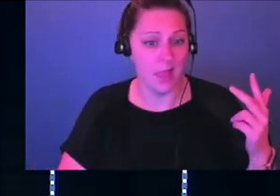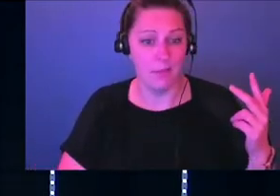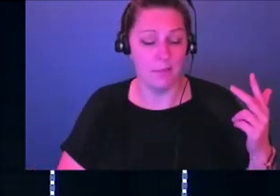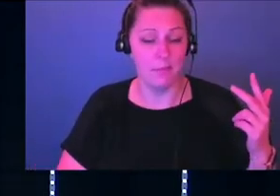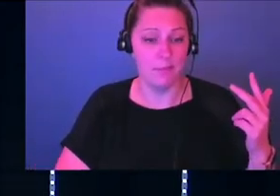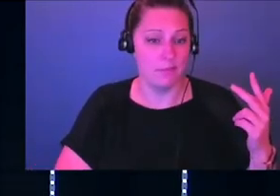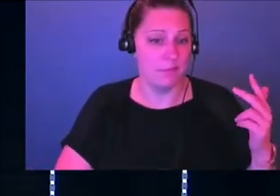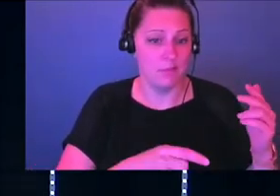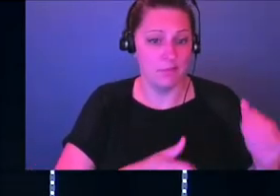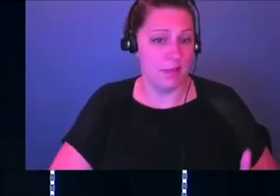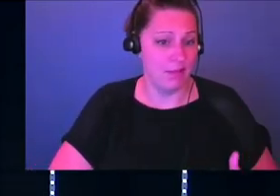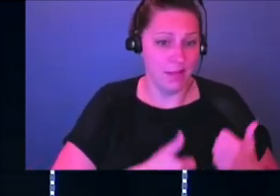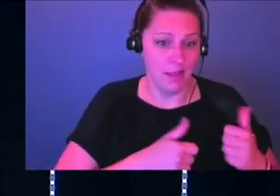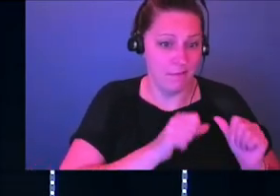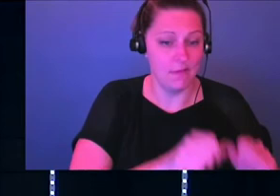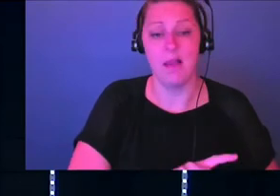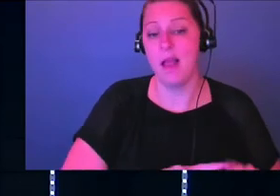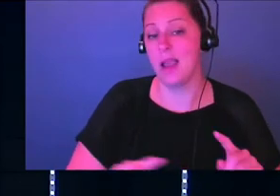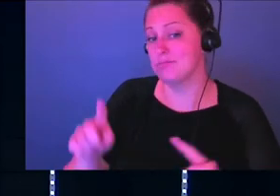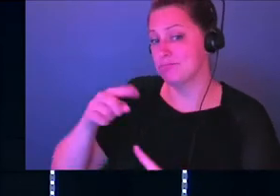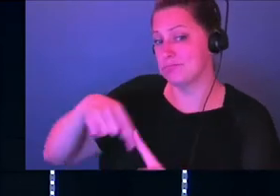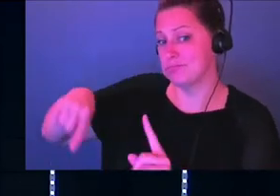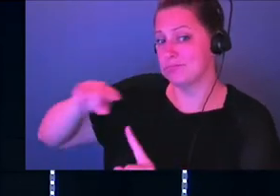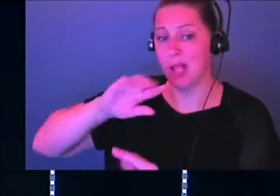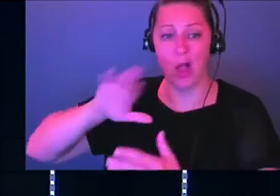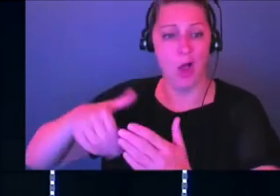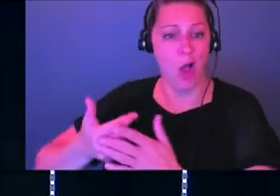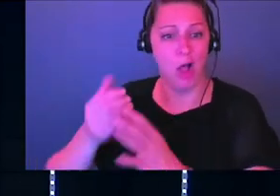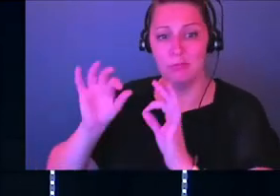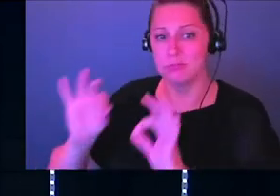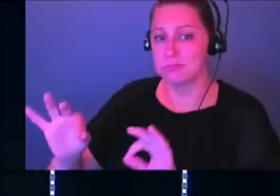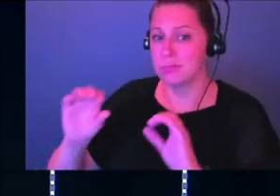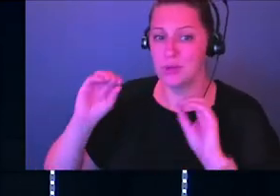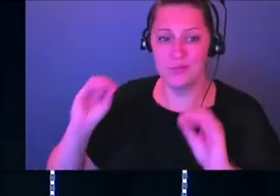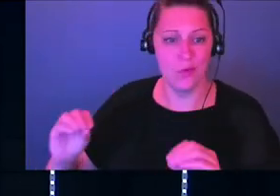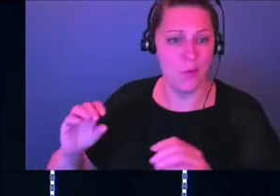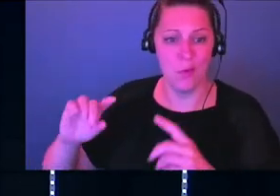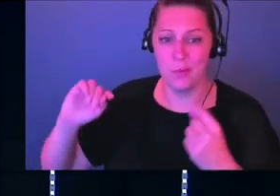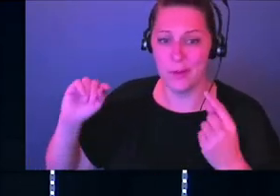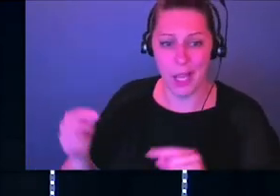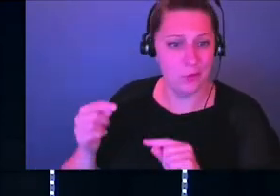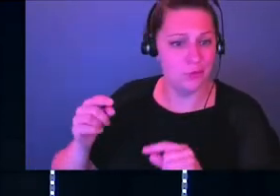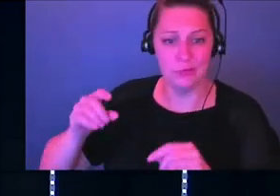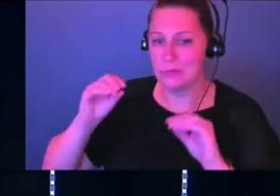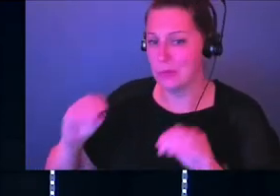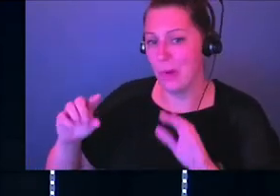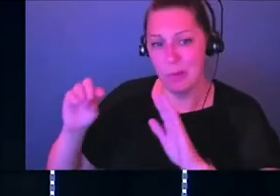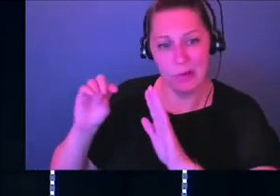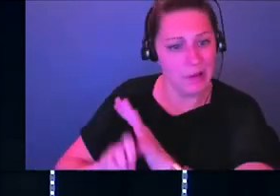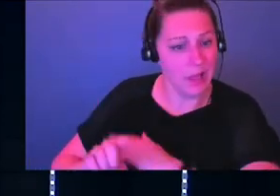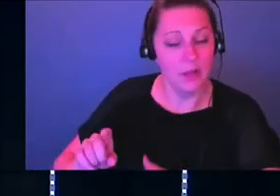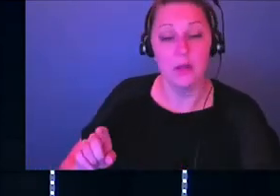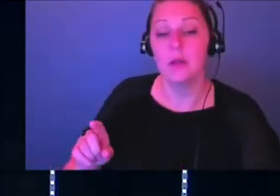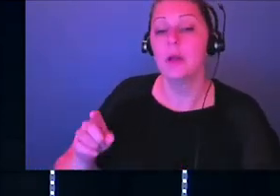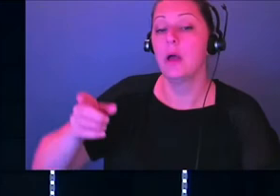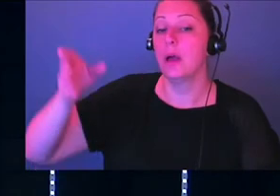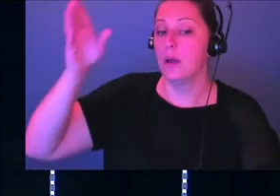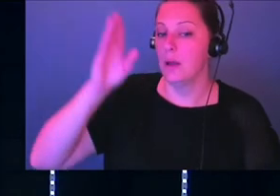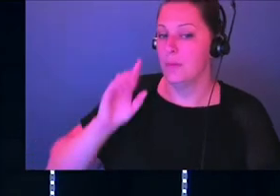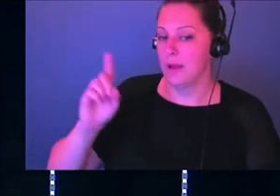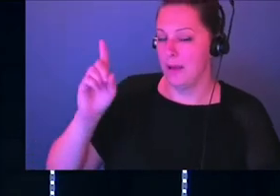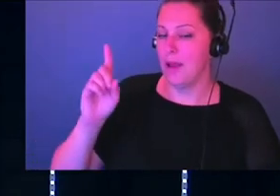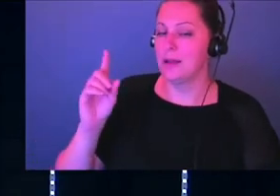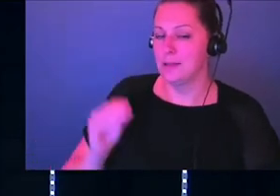was harmed. Everybody was okay. And not only were they victorious, okay, but God always does abundantly